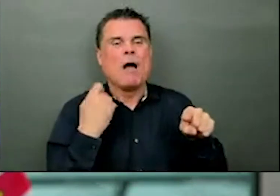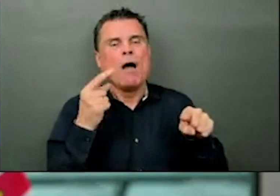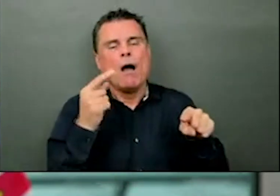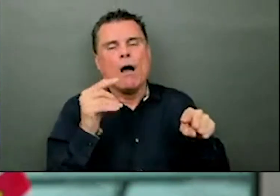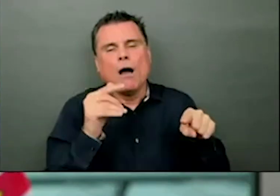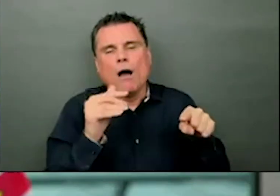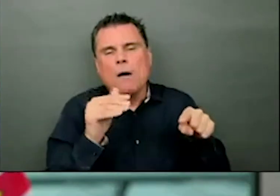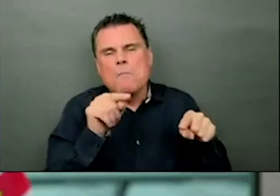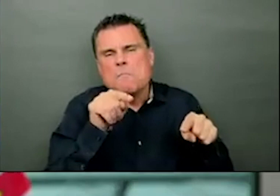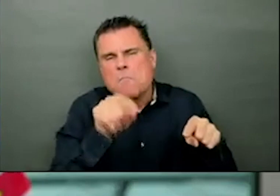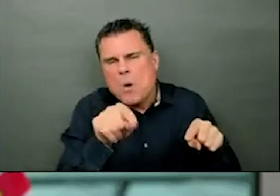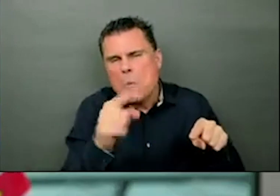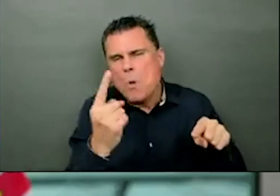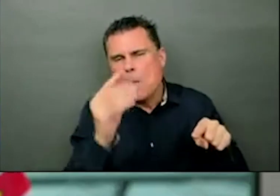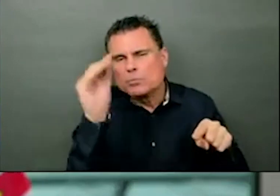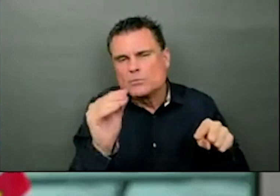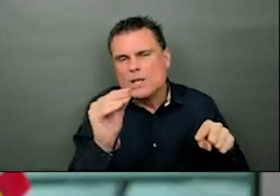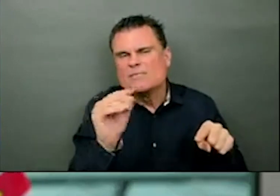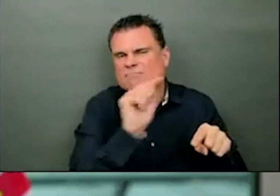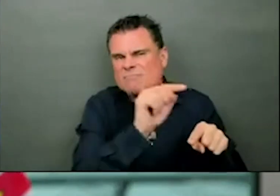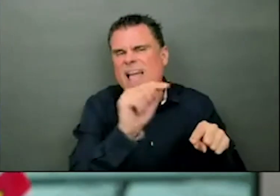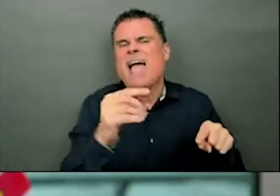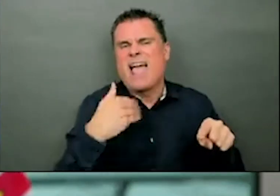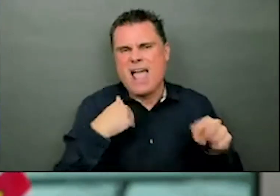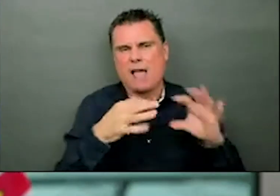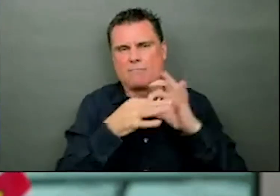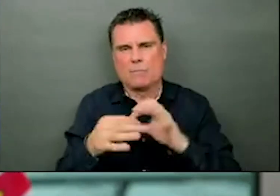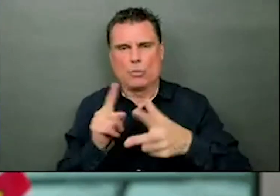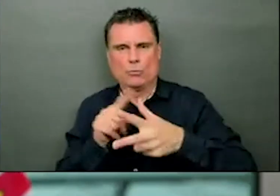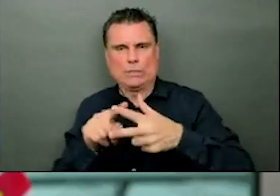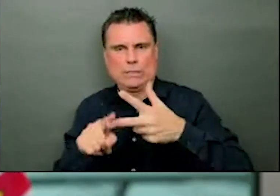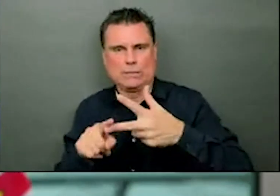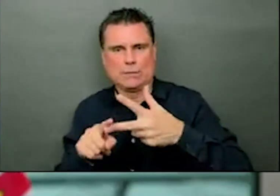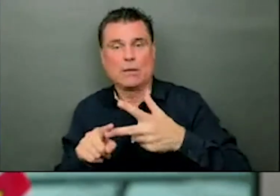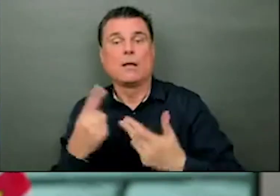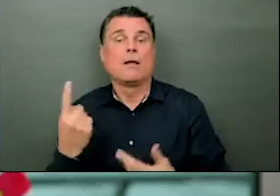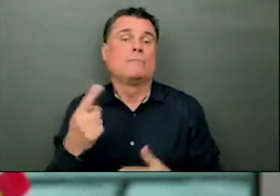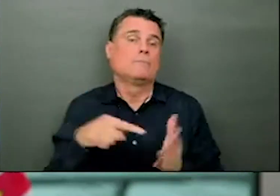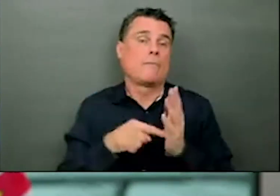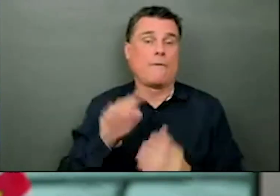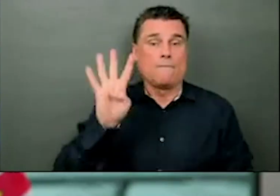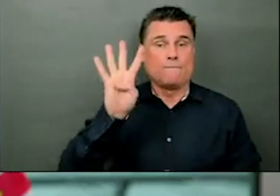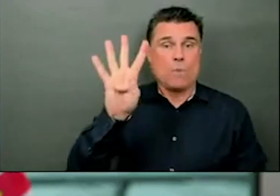we're talking about maybe four or five additional people with potentially